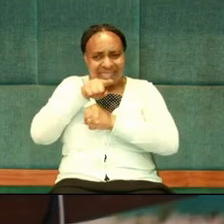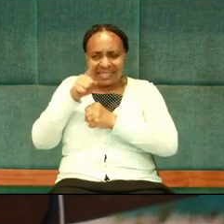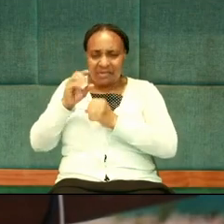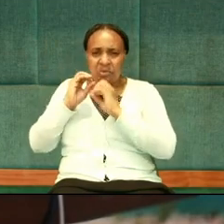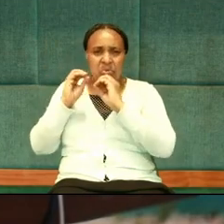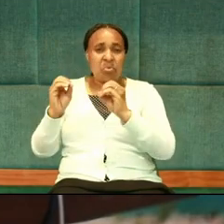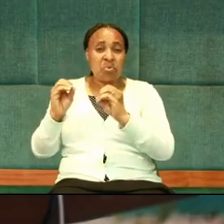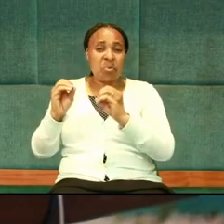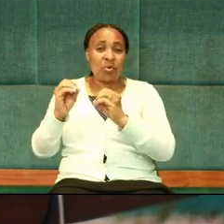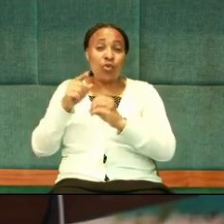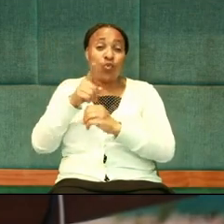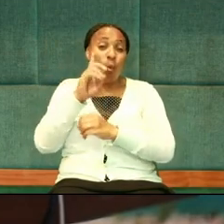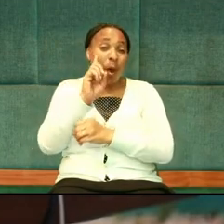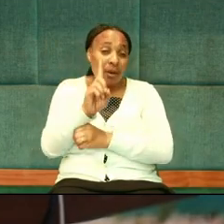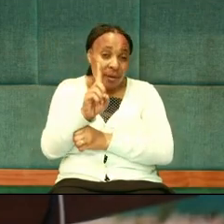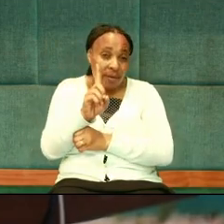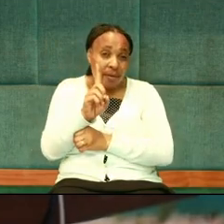one?